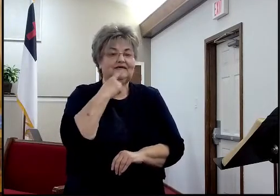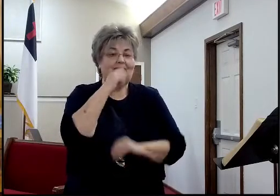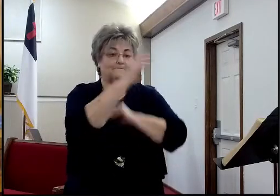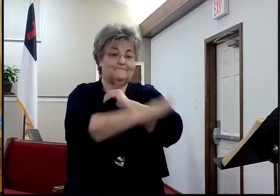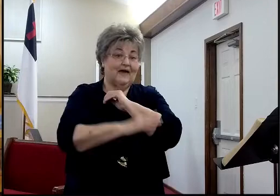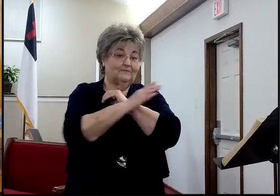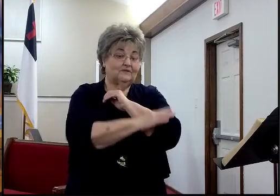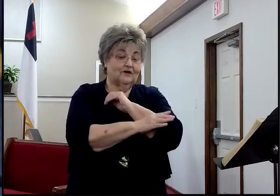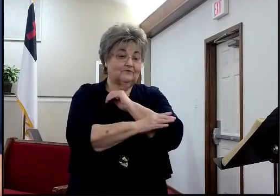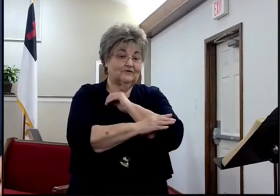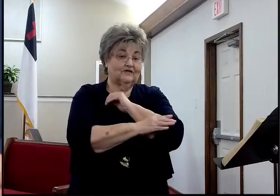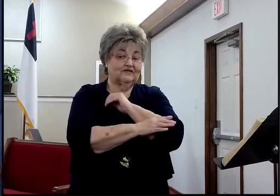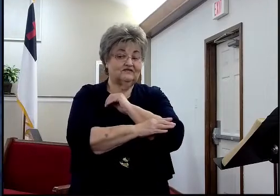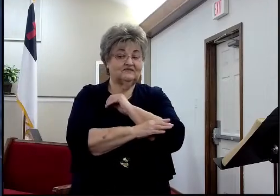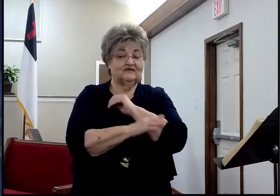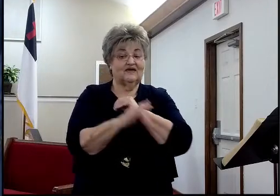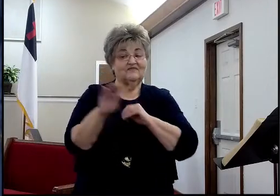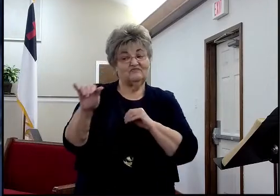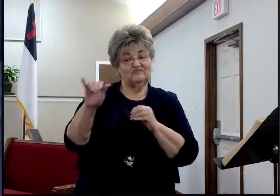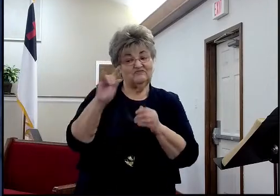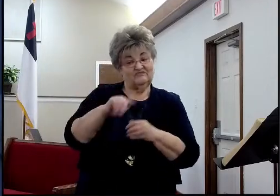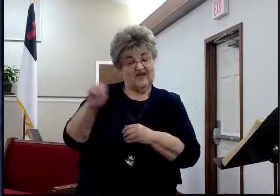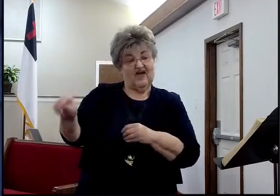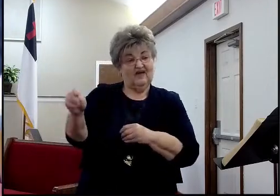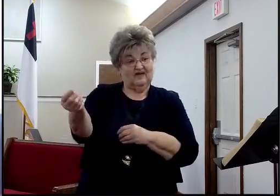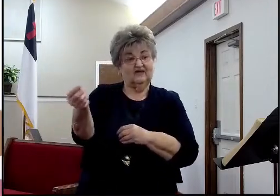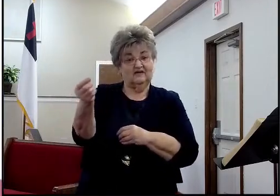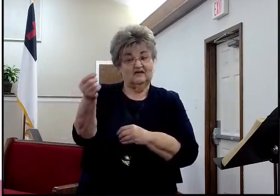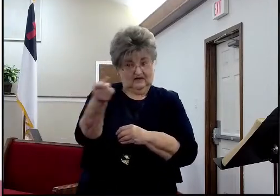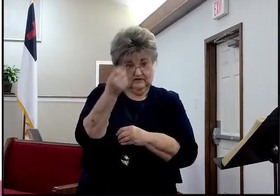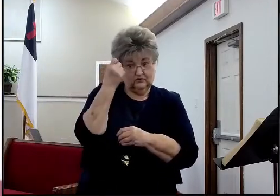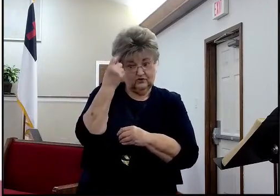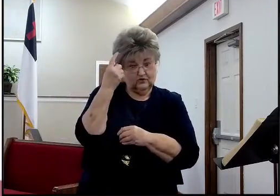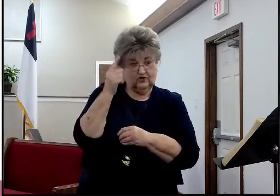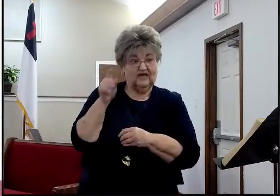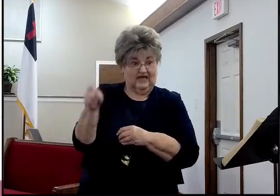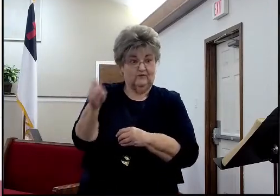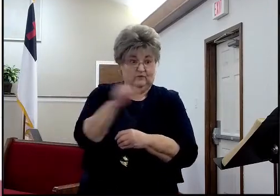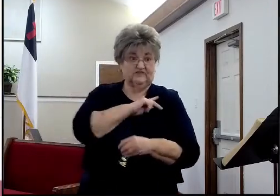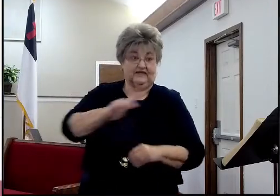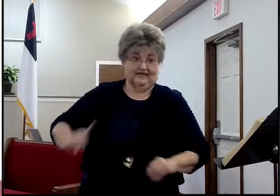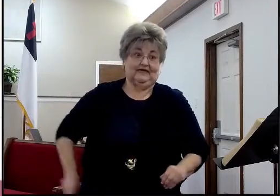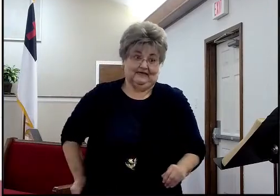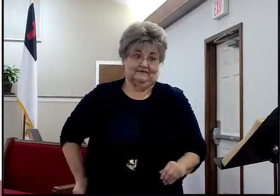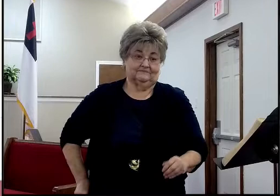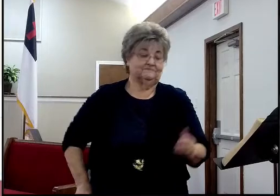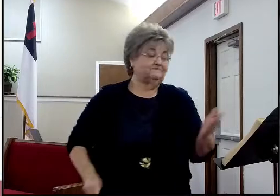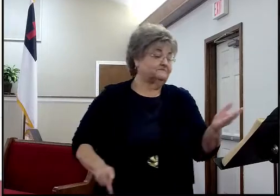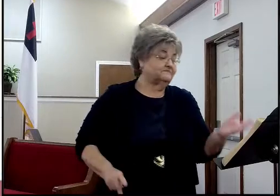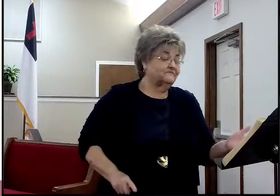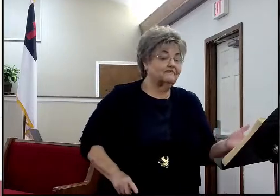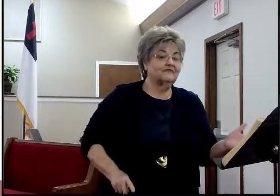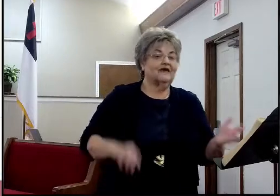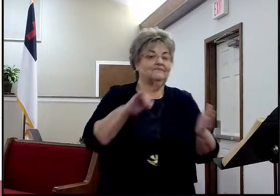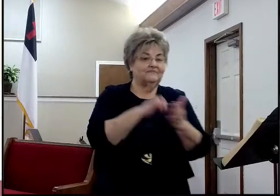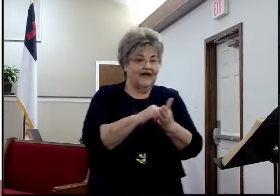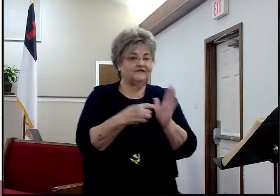days, in Babylonian captivity. That unbroken line, is given to us here, where we find now,